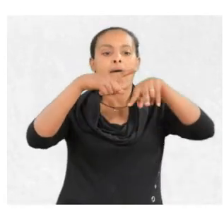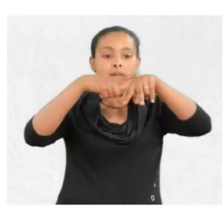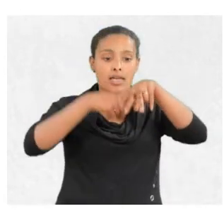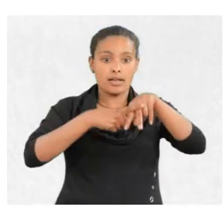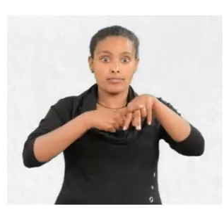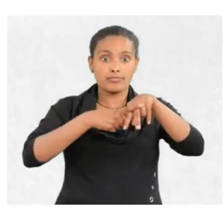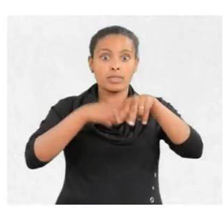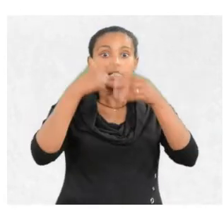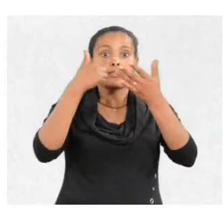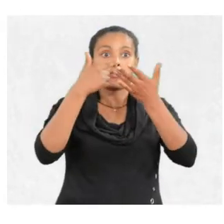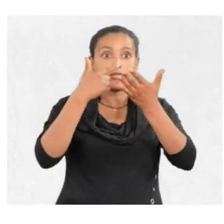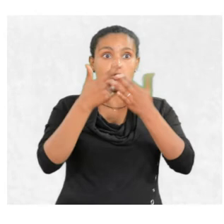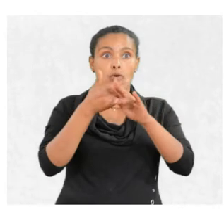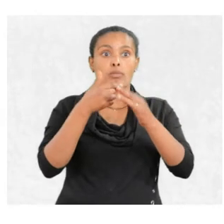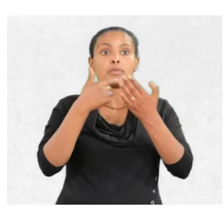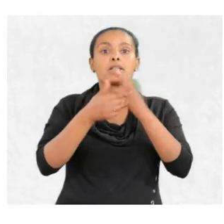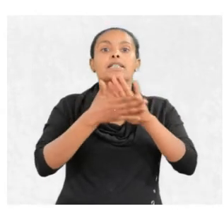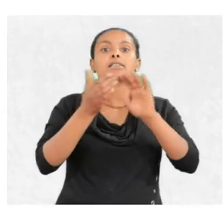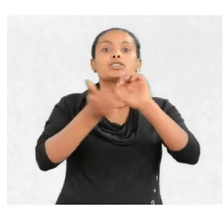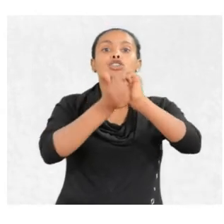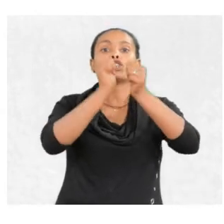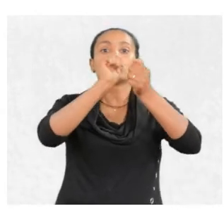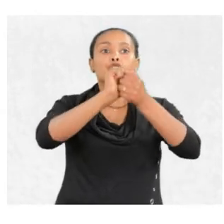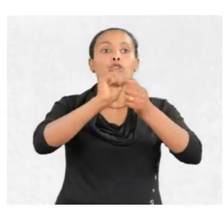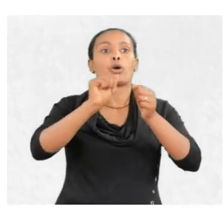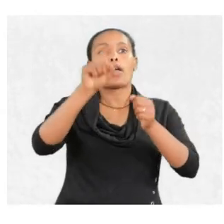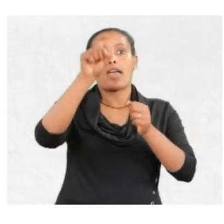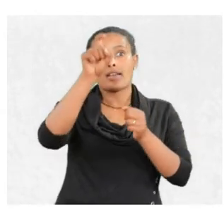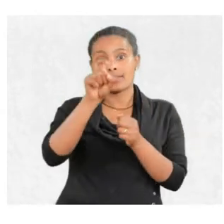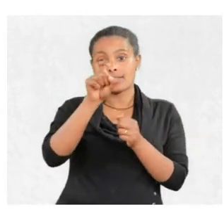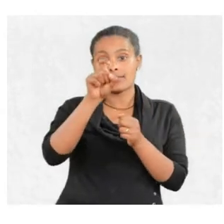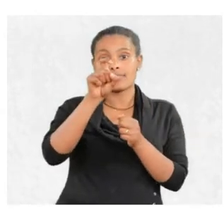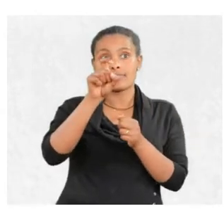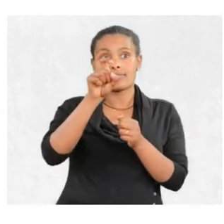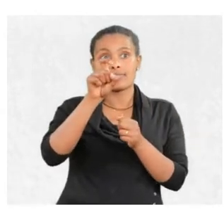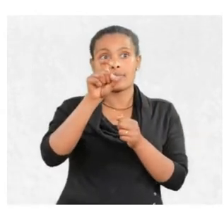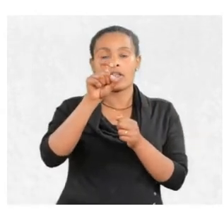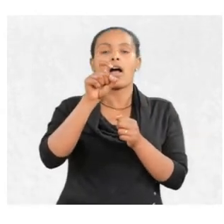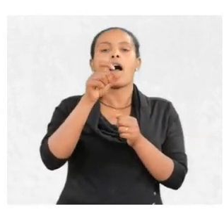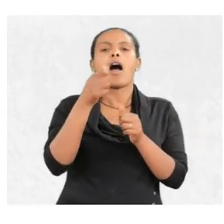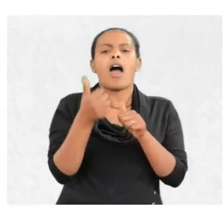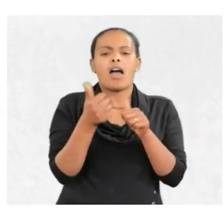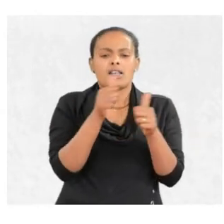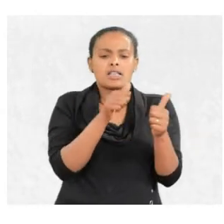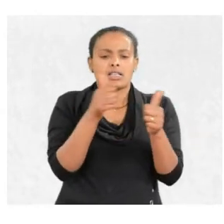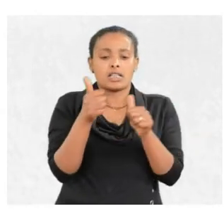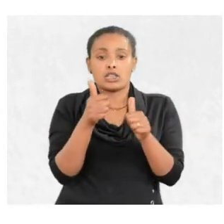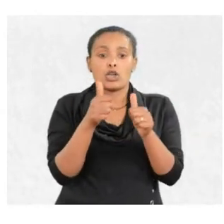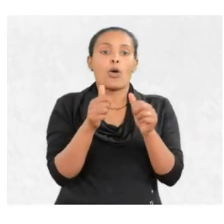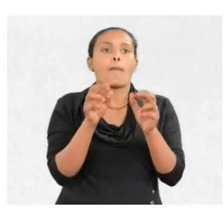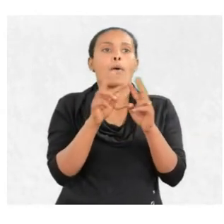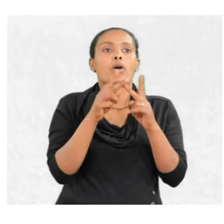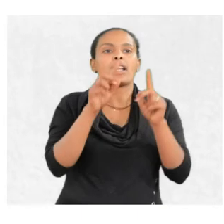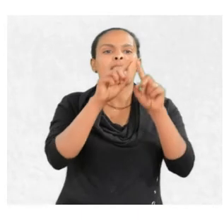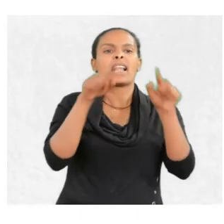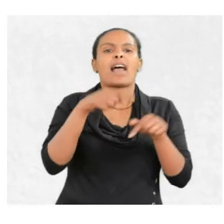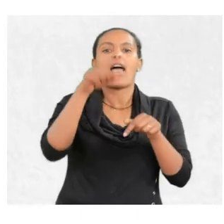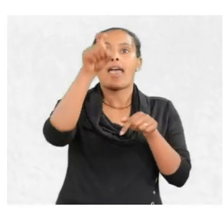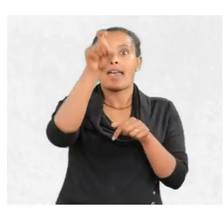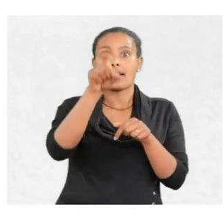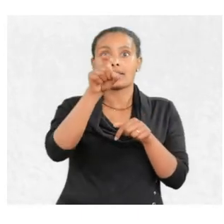From this, the change in position or the uncertainty in position delta x